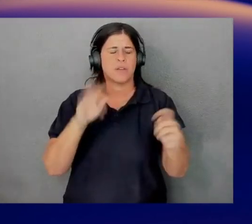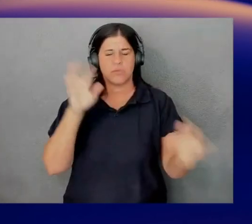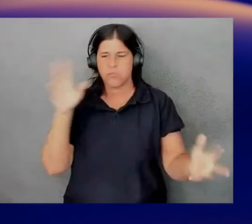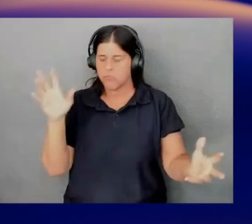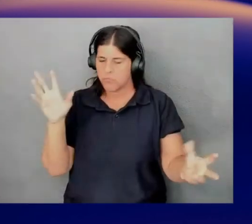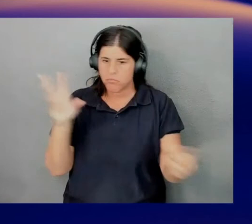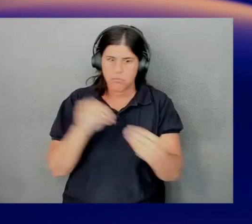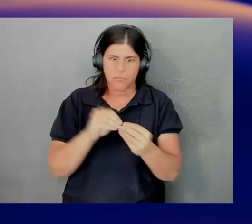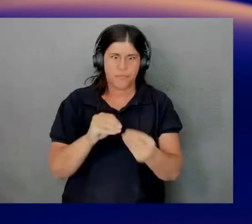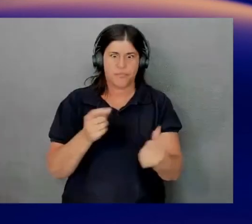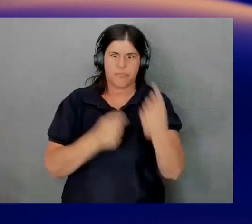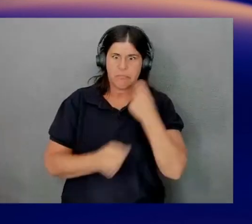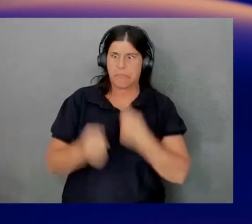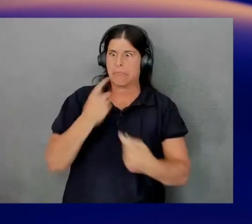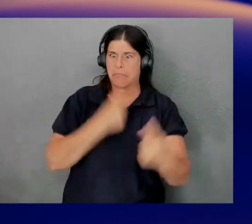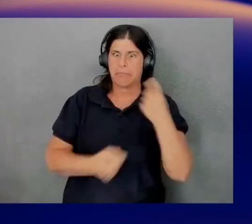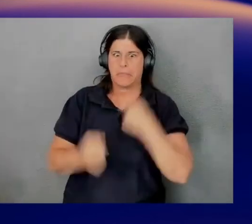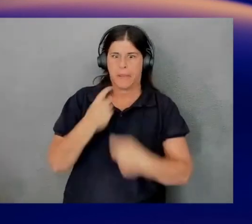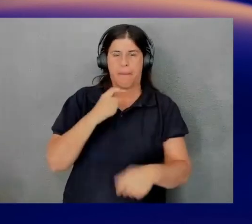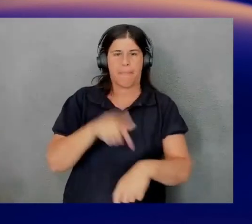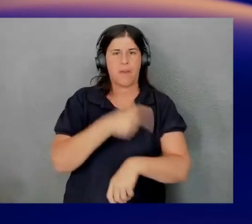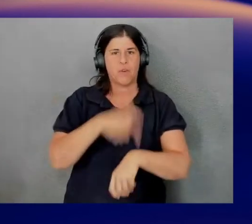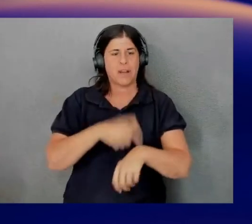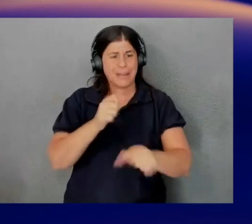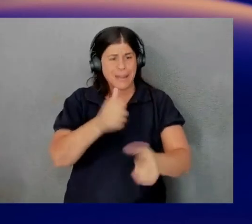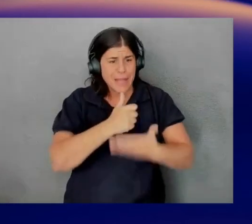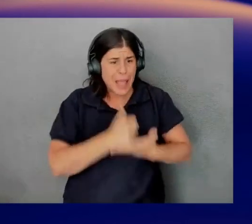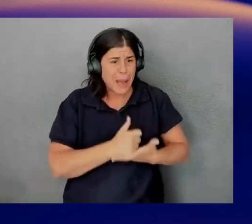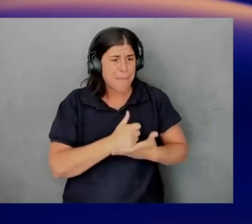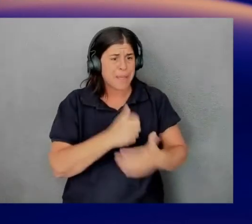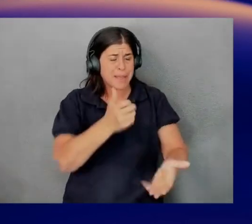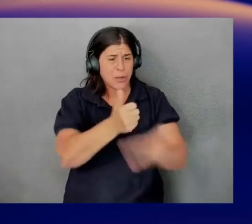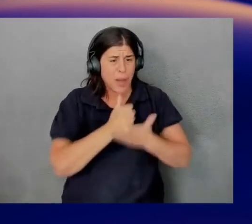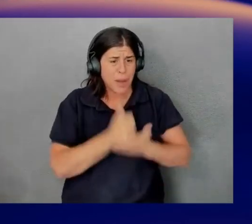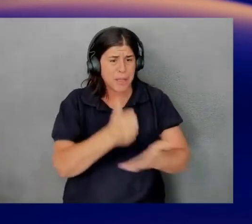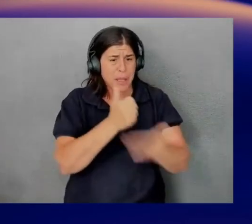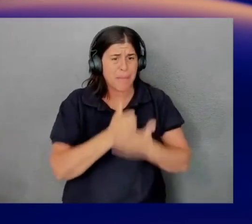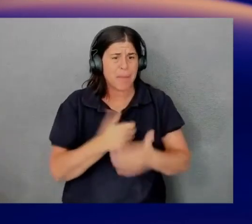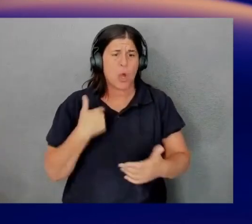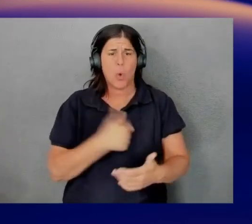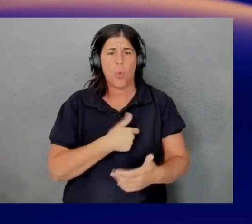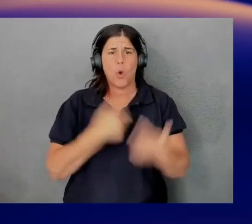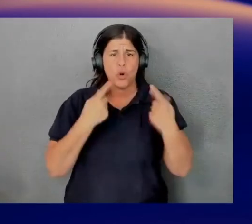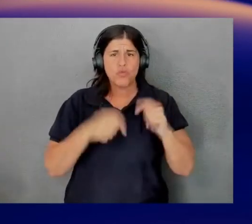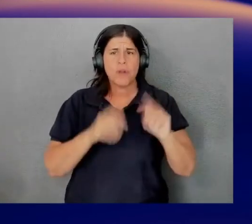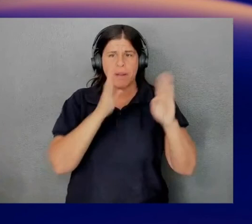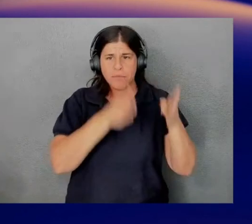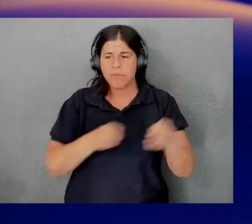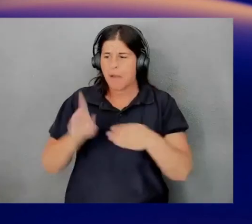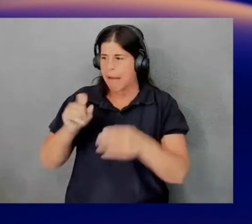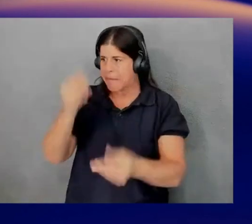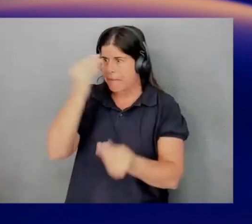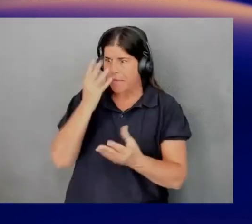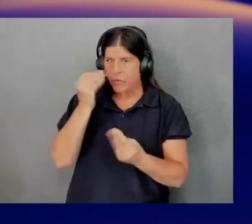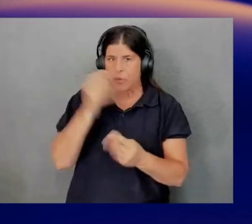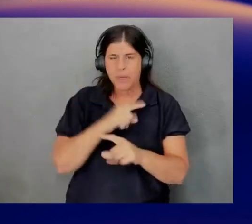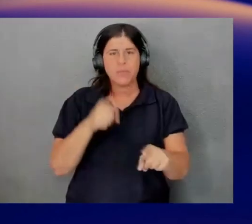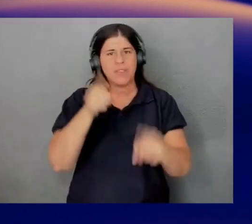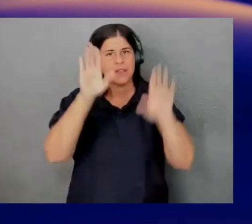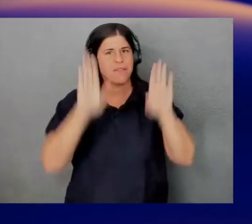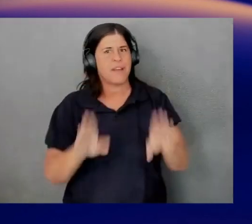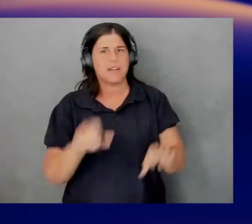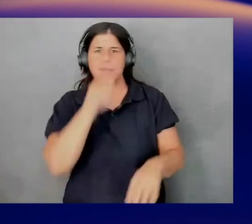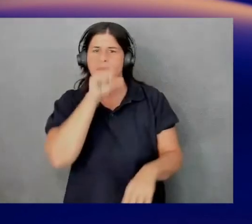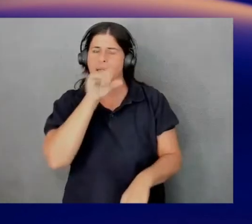us for a long time, you know, can you help me quantify this? We're moving to AWS. I need the information. This is fantastic. I love seeing